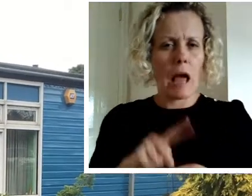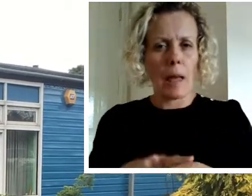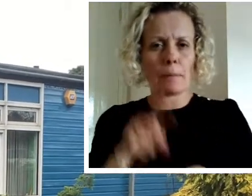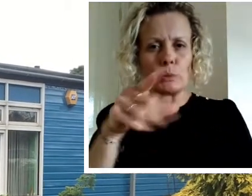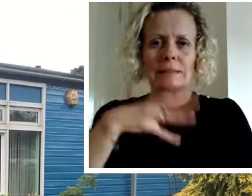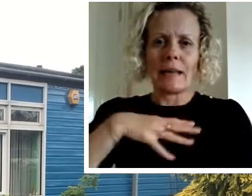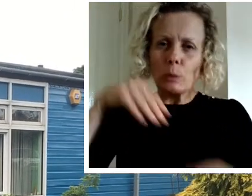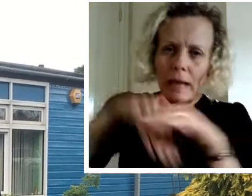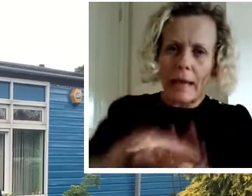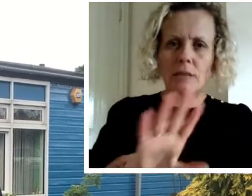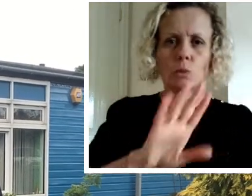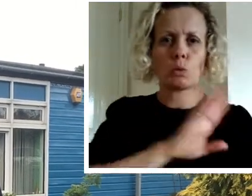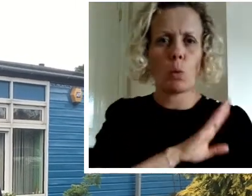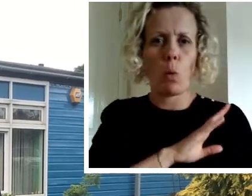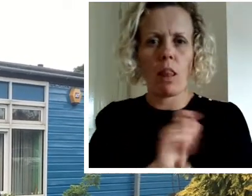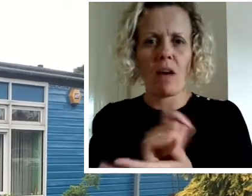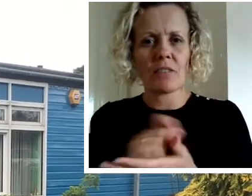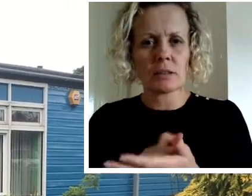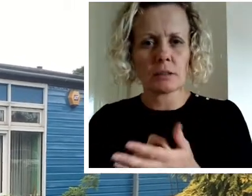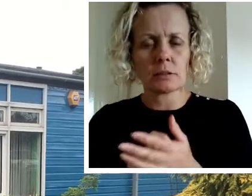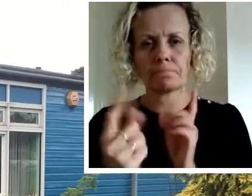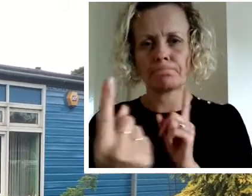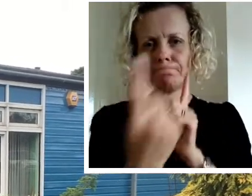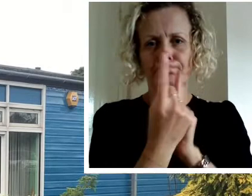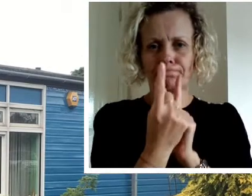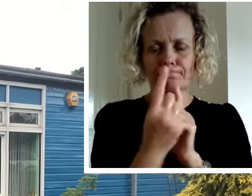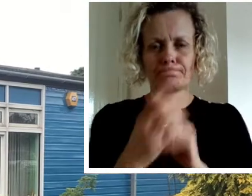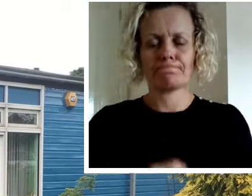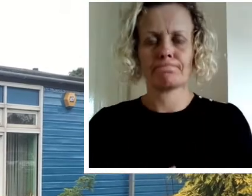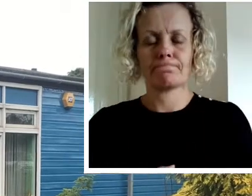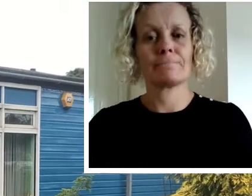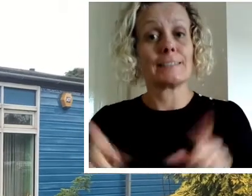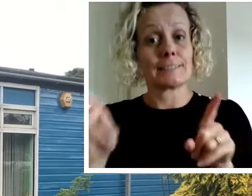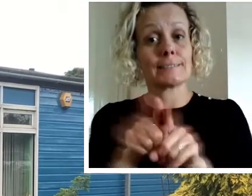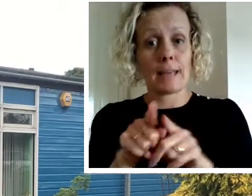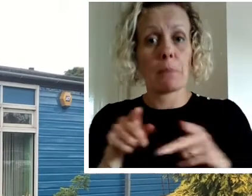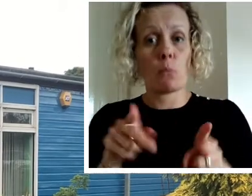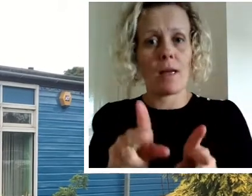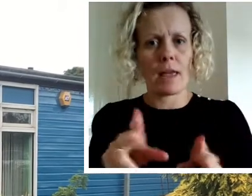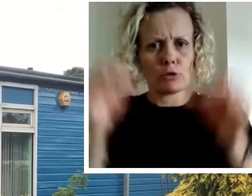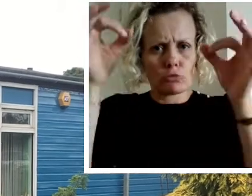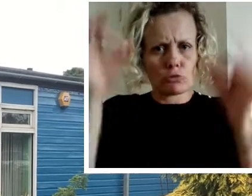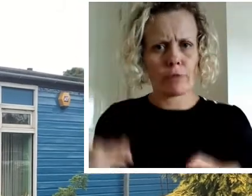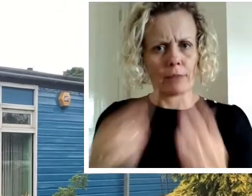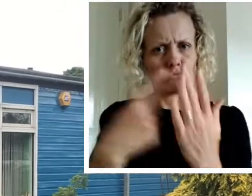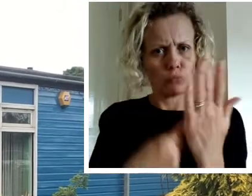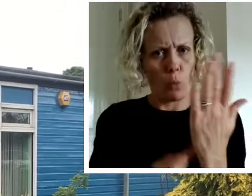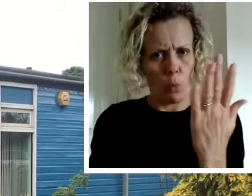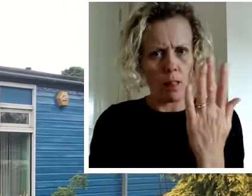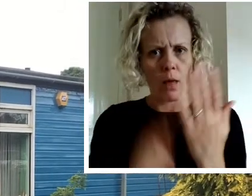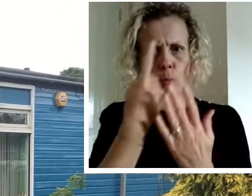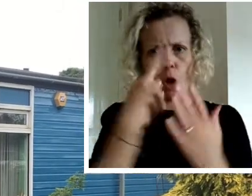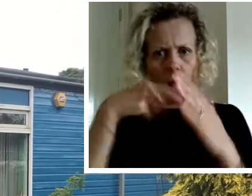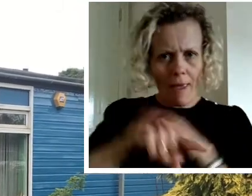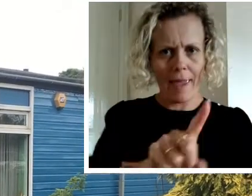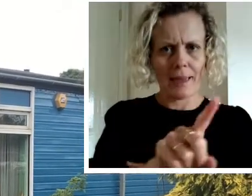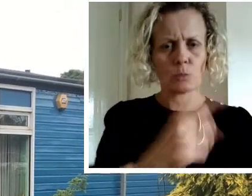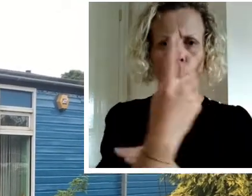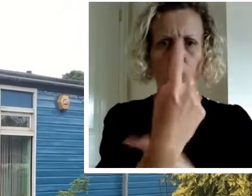the same way we're observing a very strict protocol on one in one out so that we can observe social distancing.